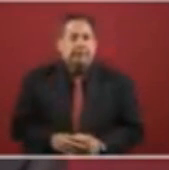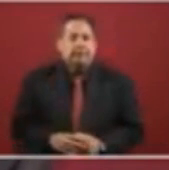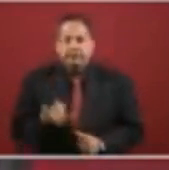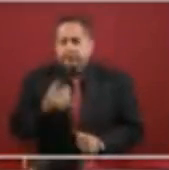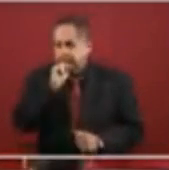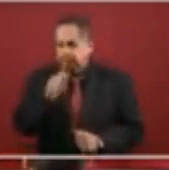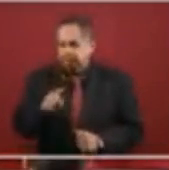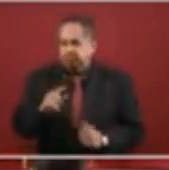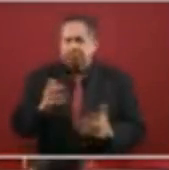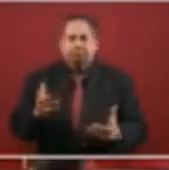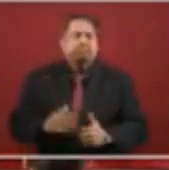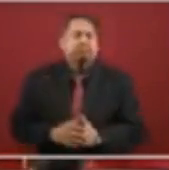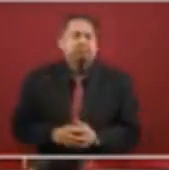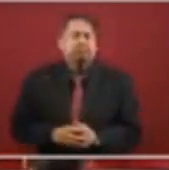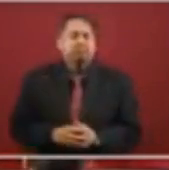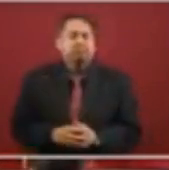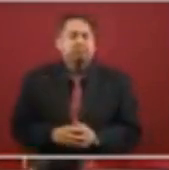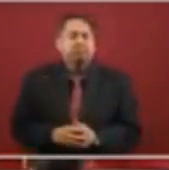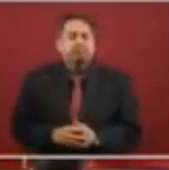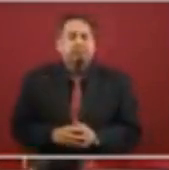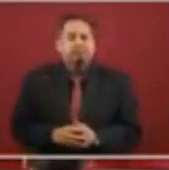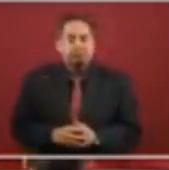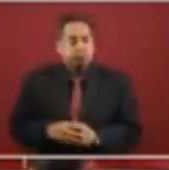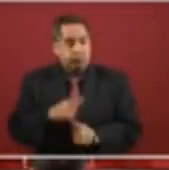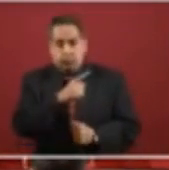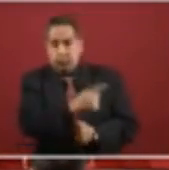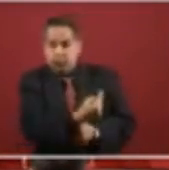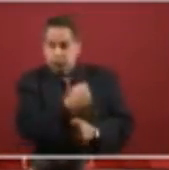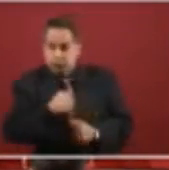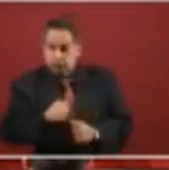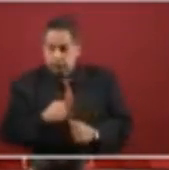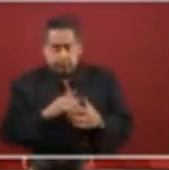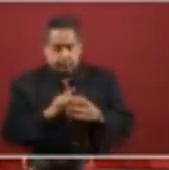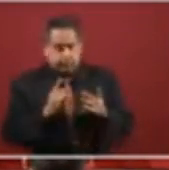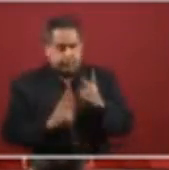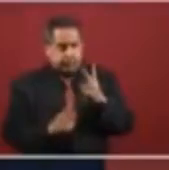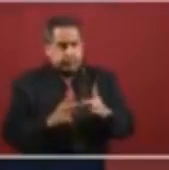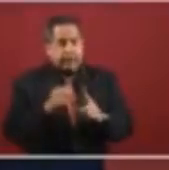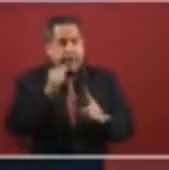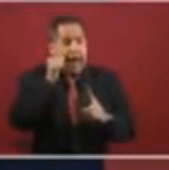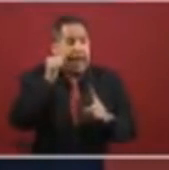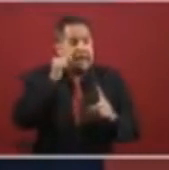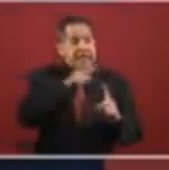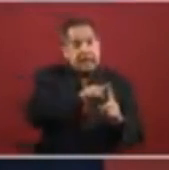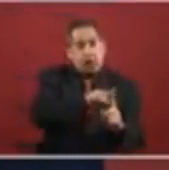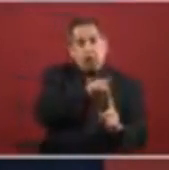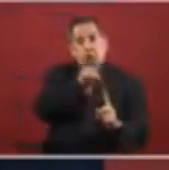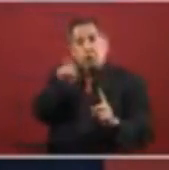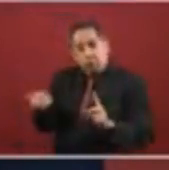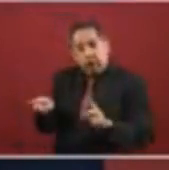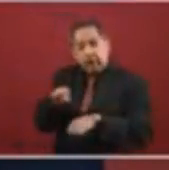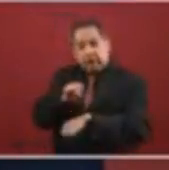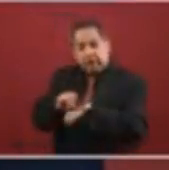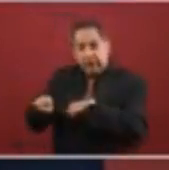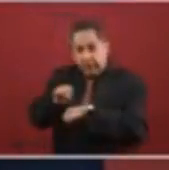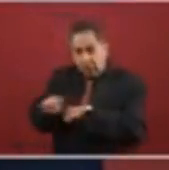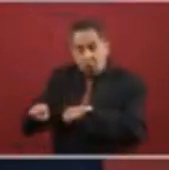And of course, he spoke to me and said he was going to be here.